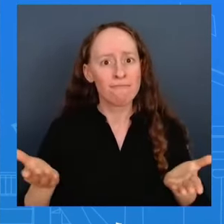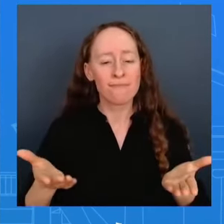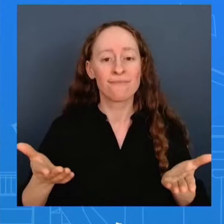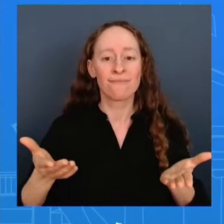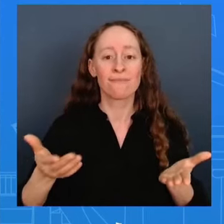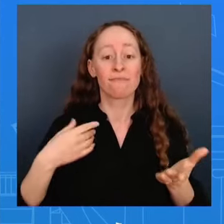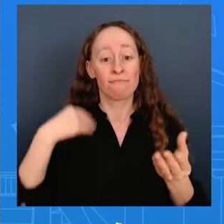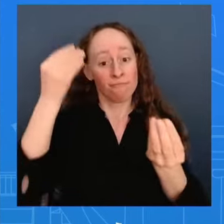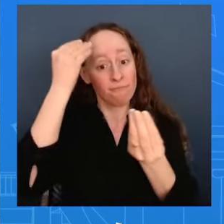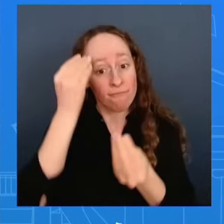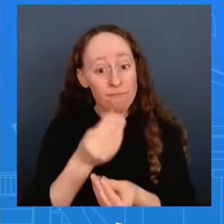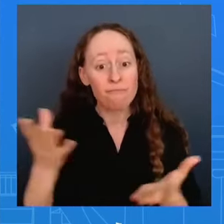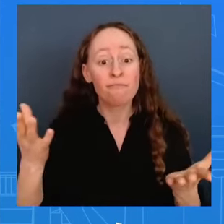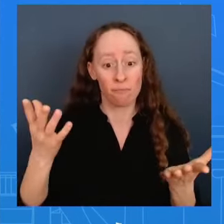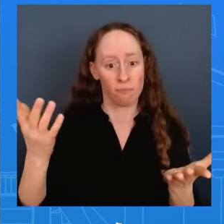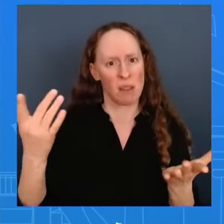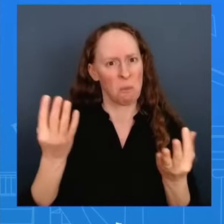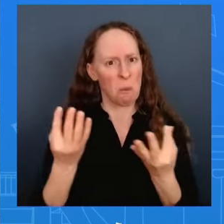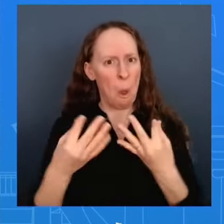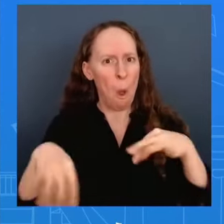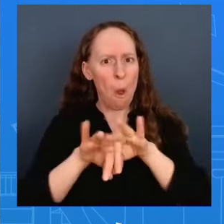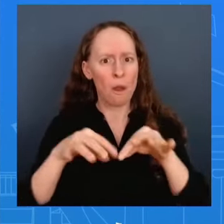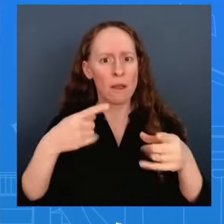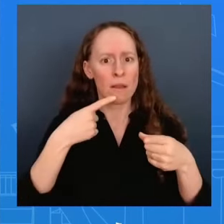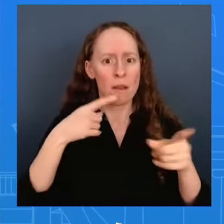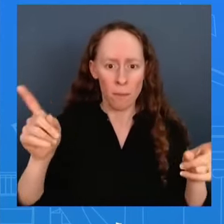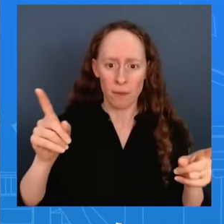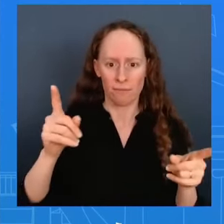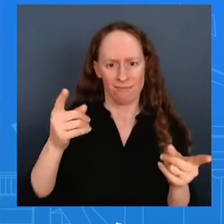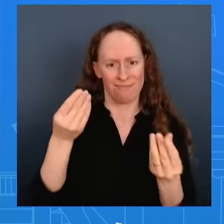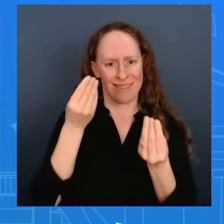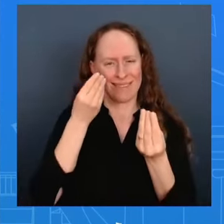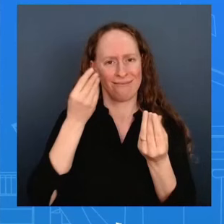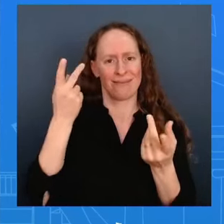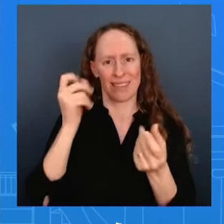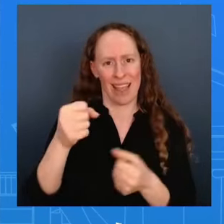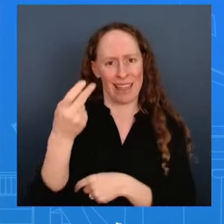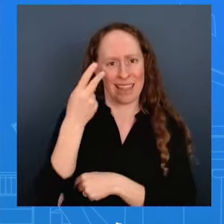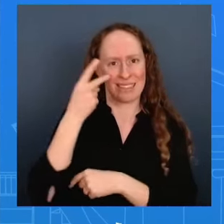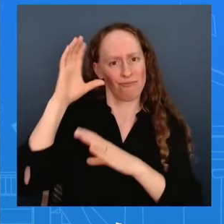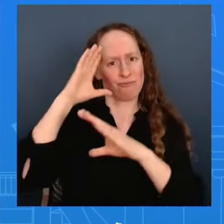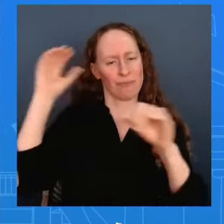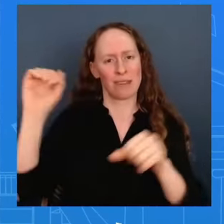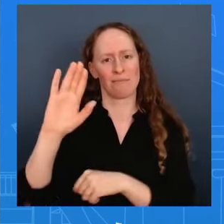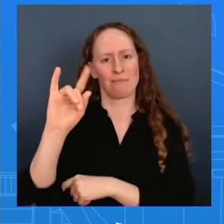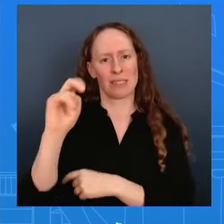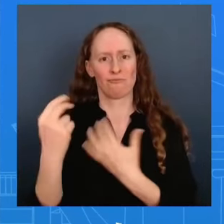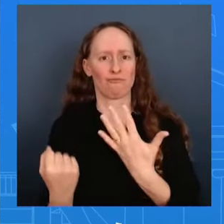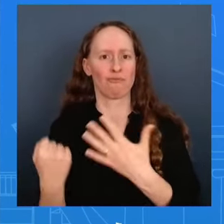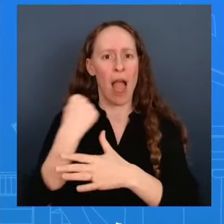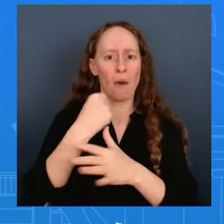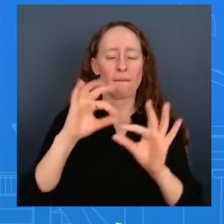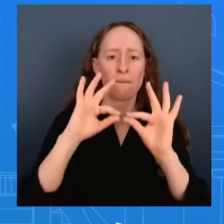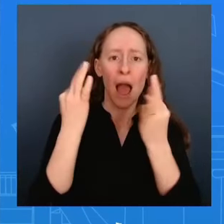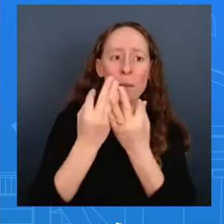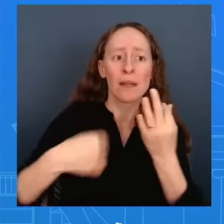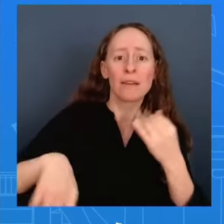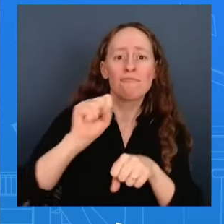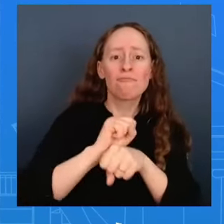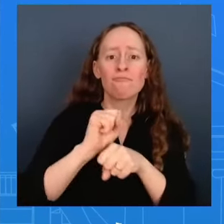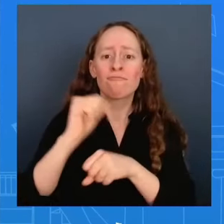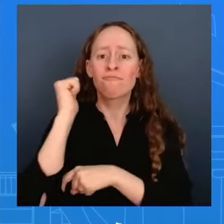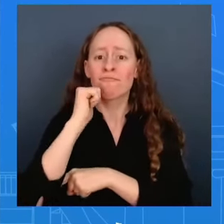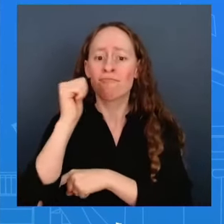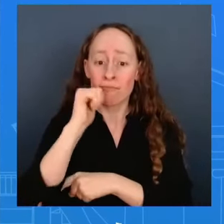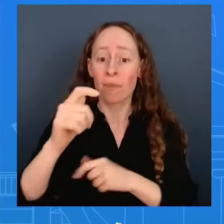centered trade policy which is about using trade to empower workers and making sure that they can compete